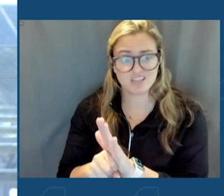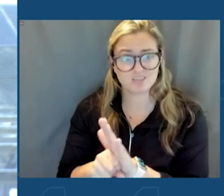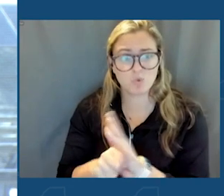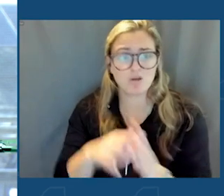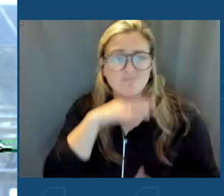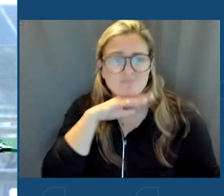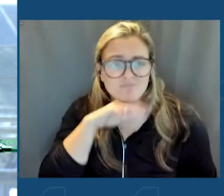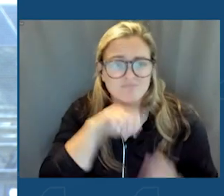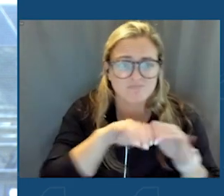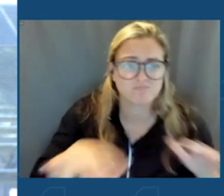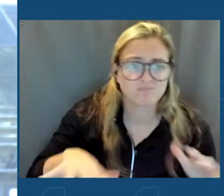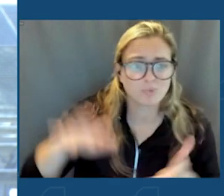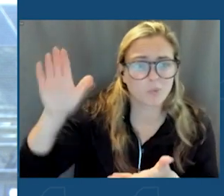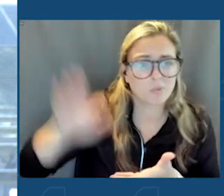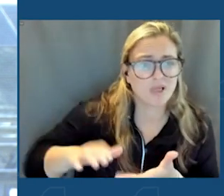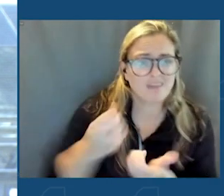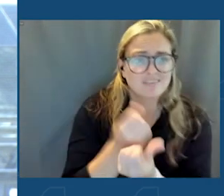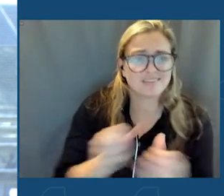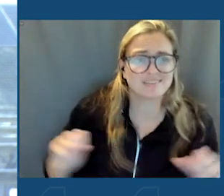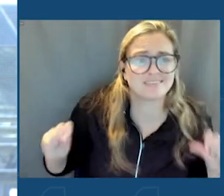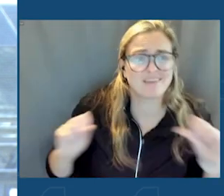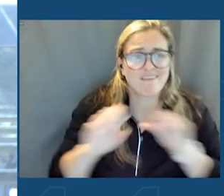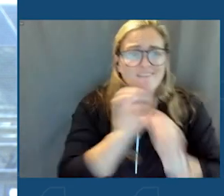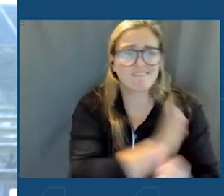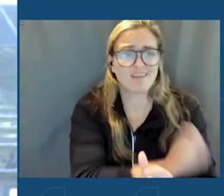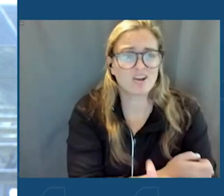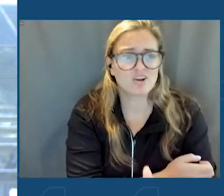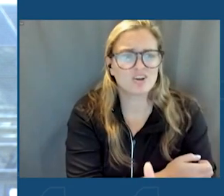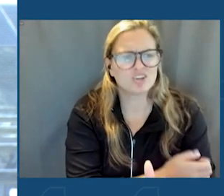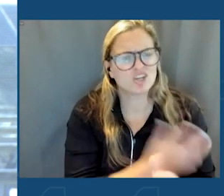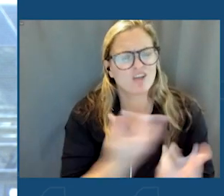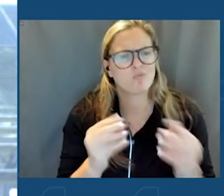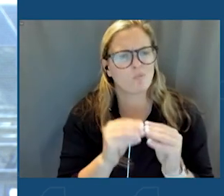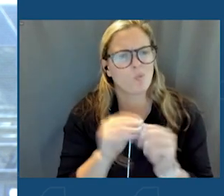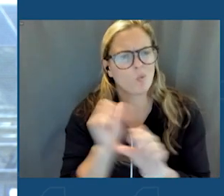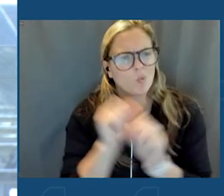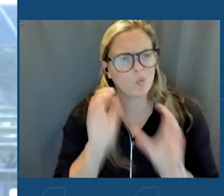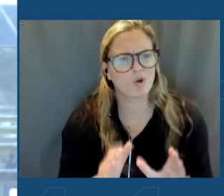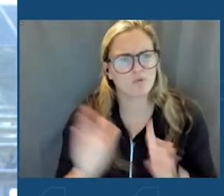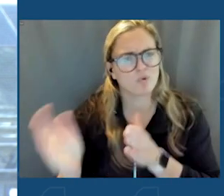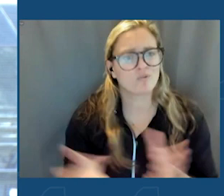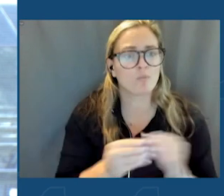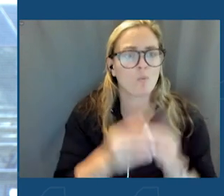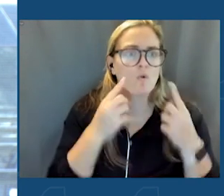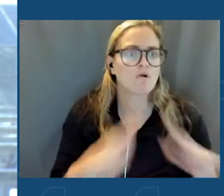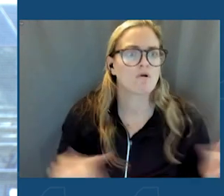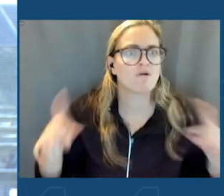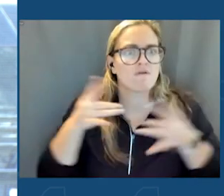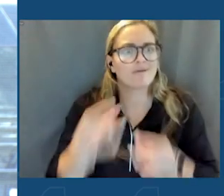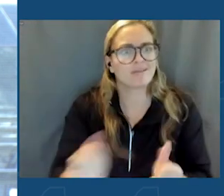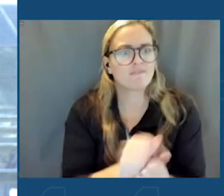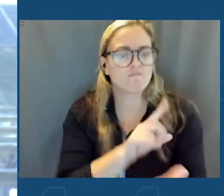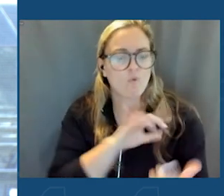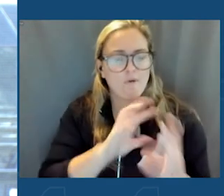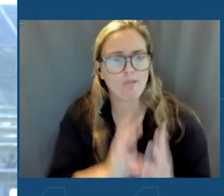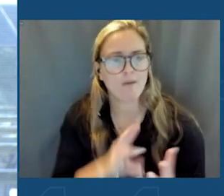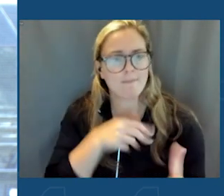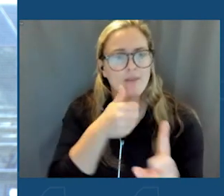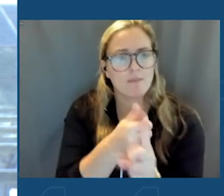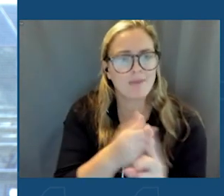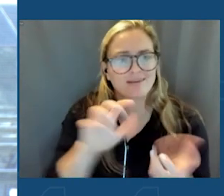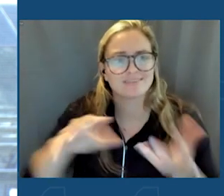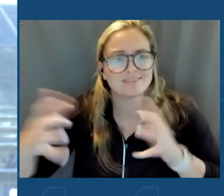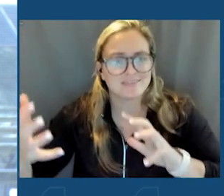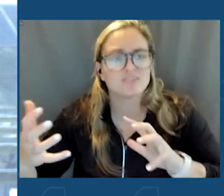save more energy, employ more clean energy workers, prepare more effectively for climate impacts and disasters, and